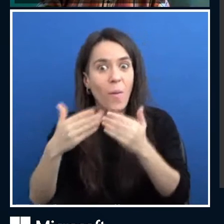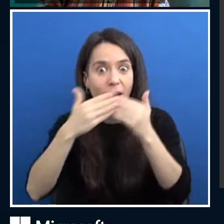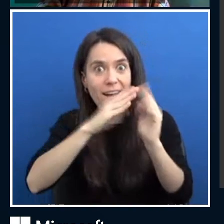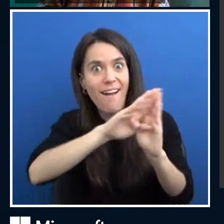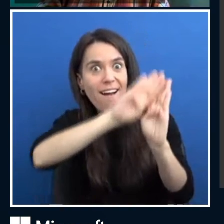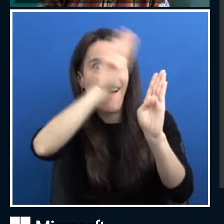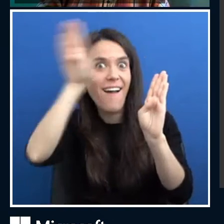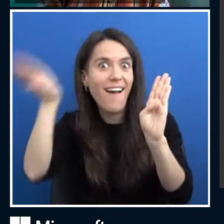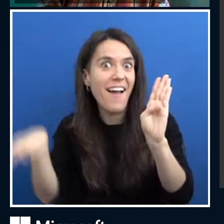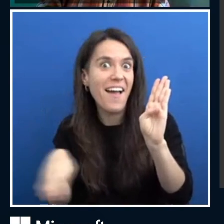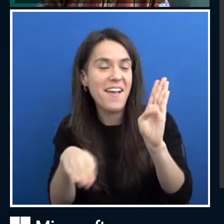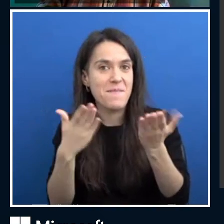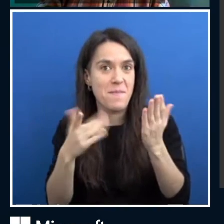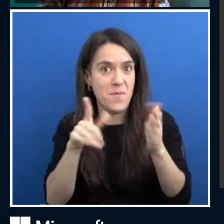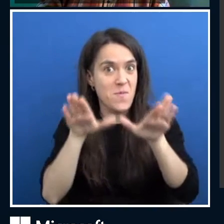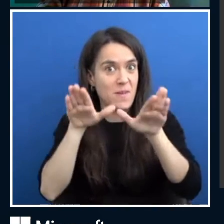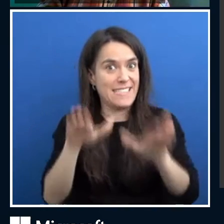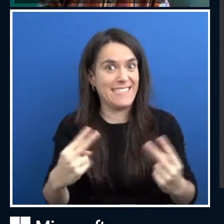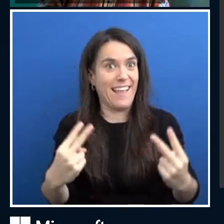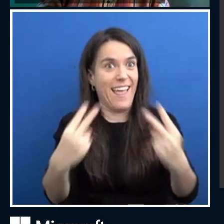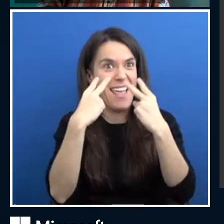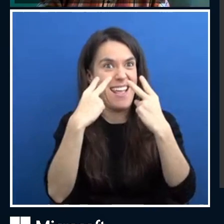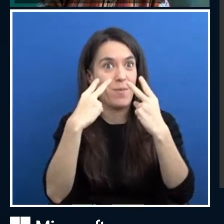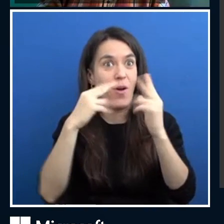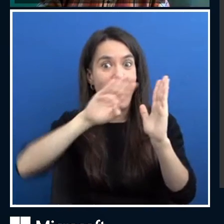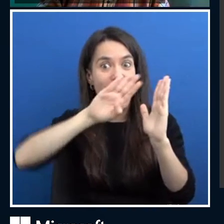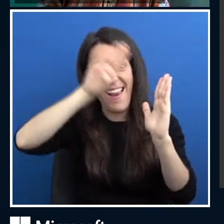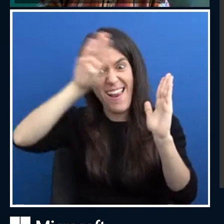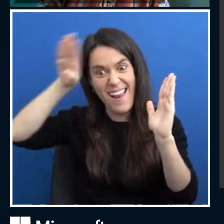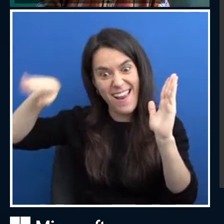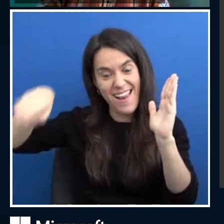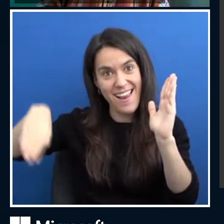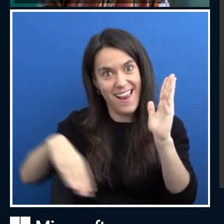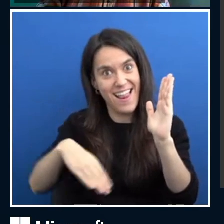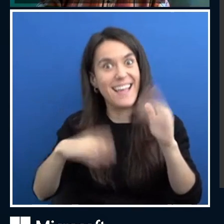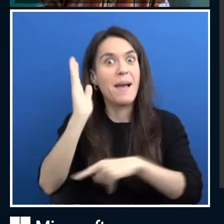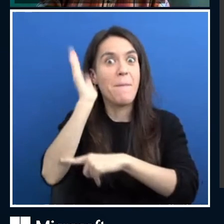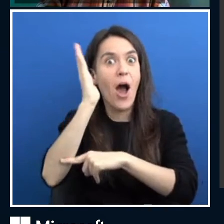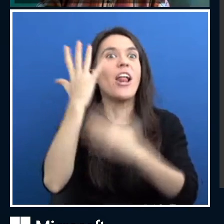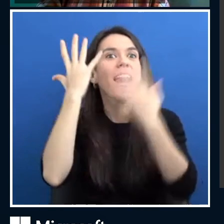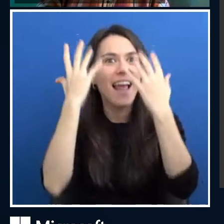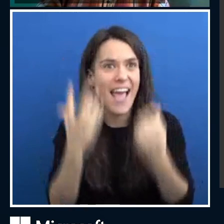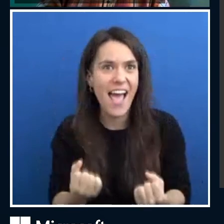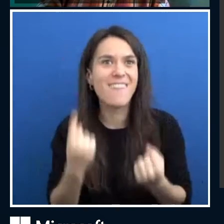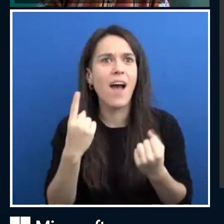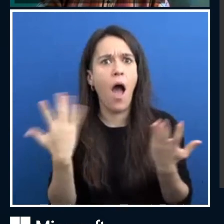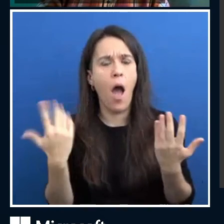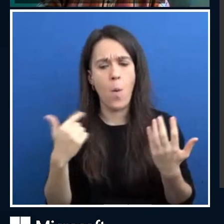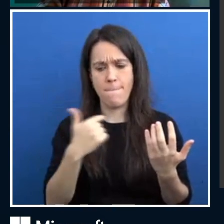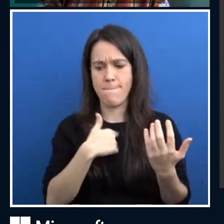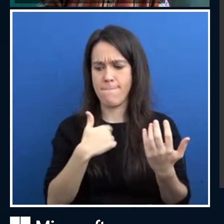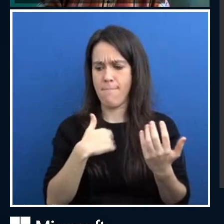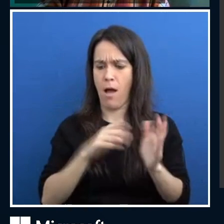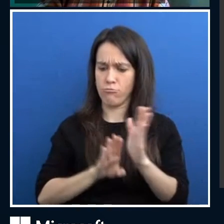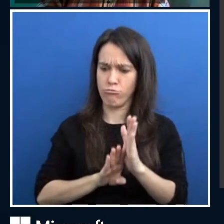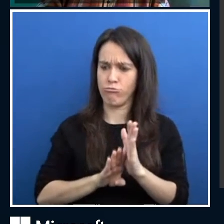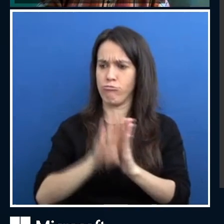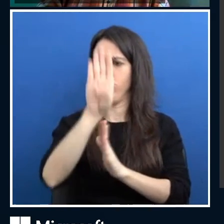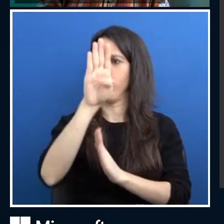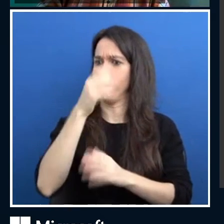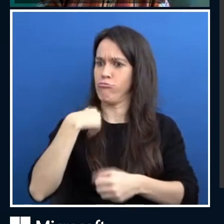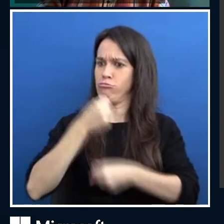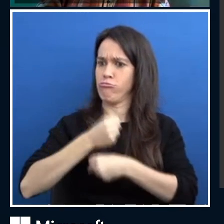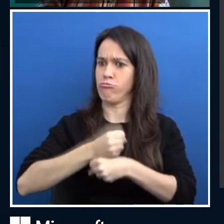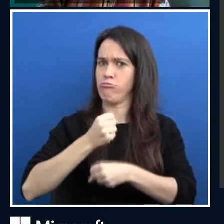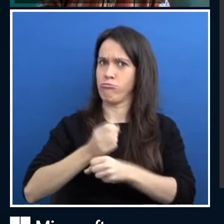stay at the, towards the end of the day, we are actually going to be talking about how you can skyrocket your career in the space of AI. And we're going to have lots and lots of